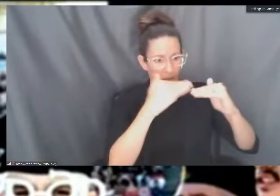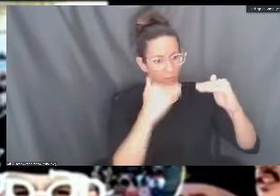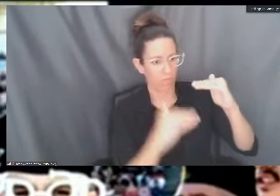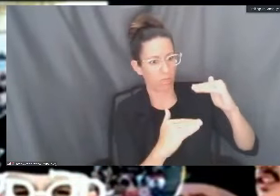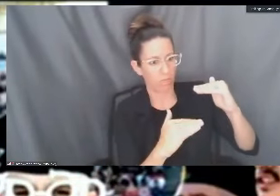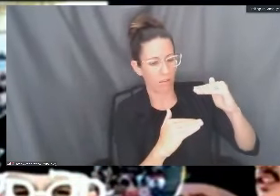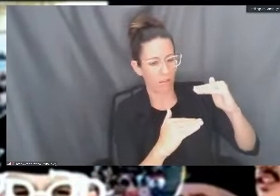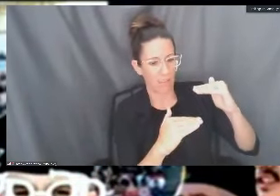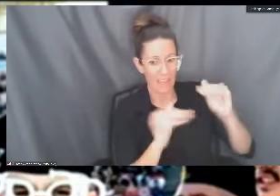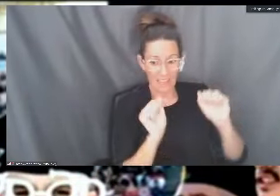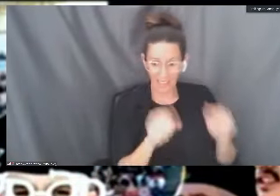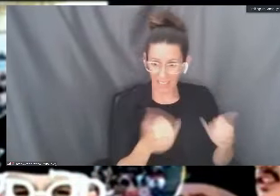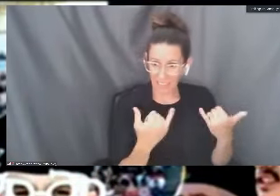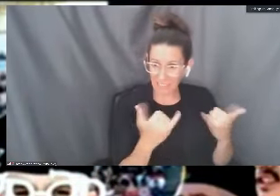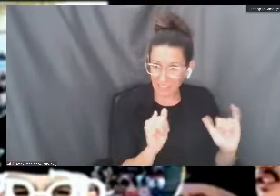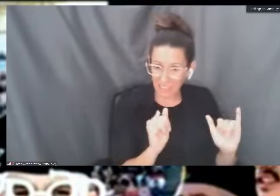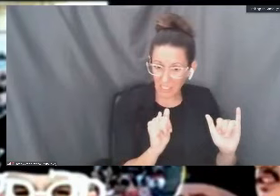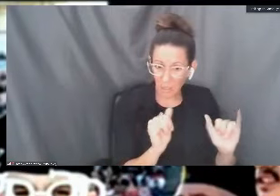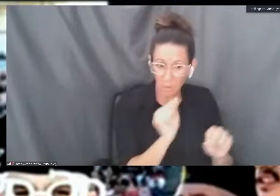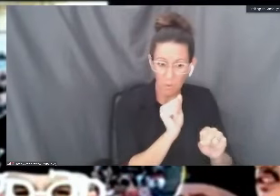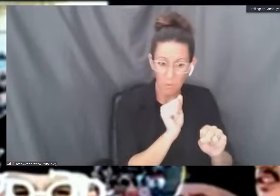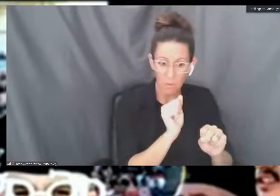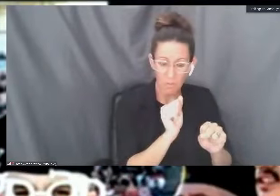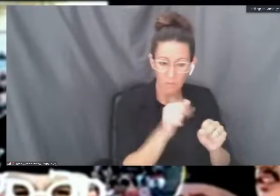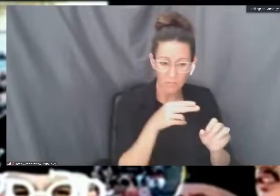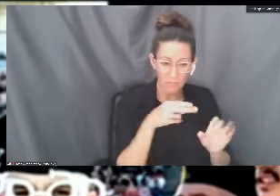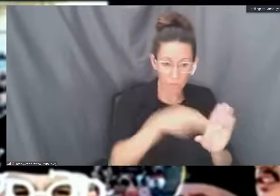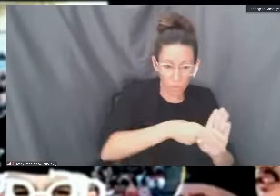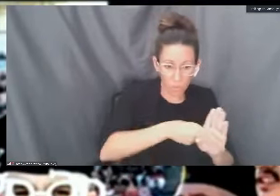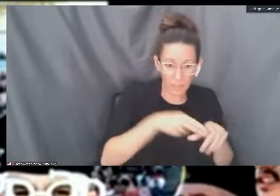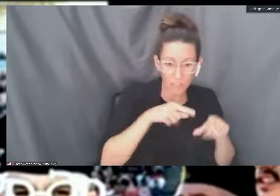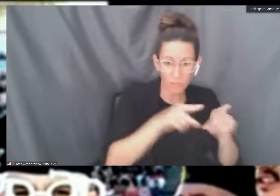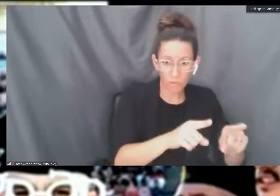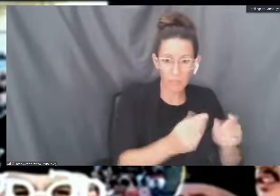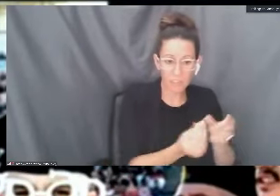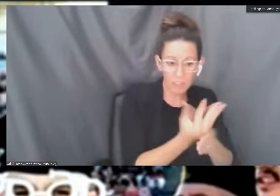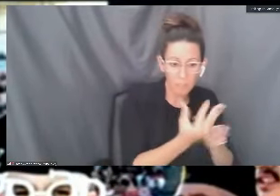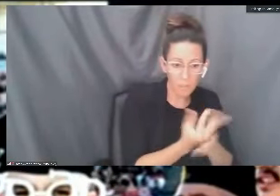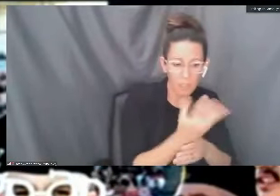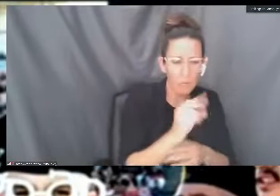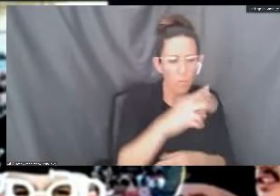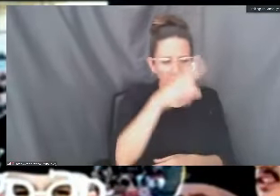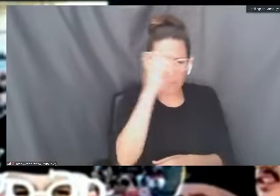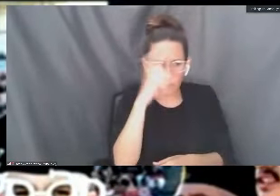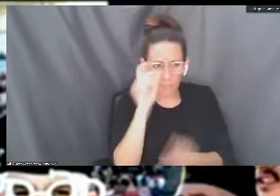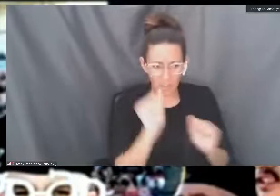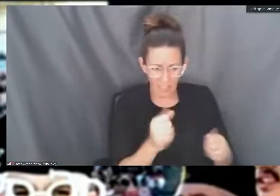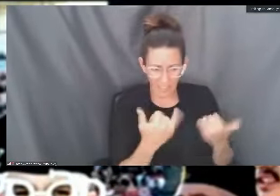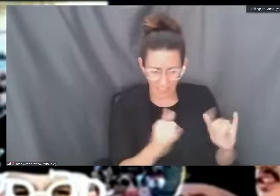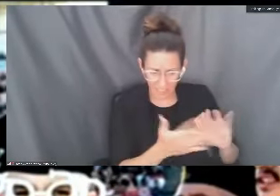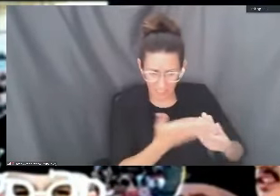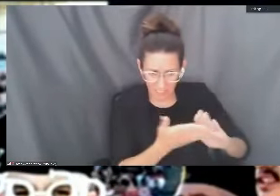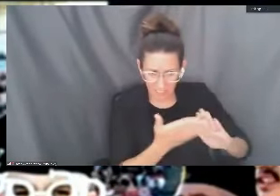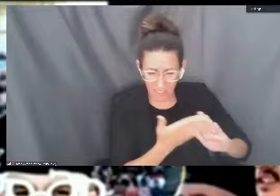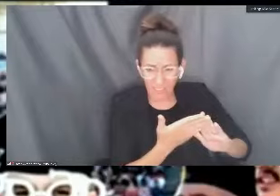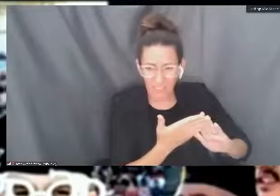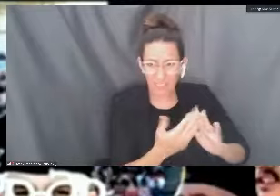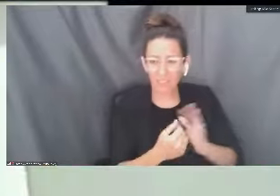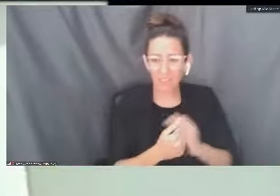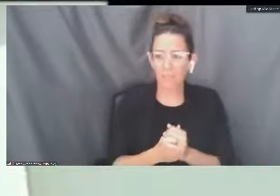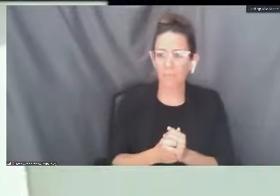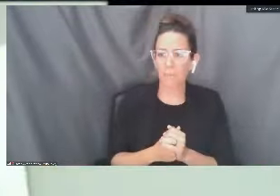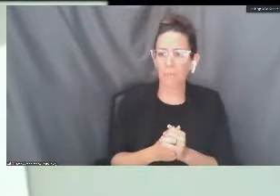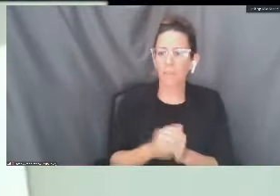be able to participate in the work study program during the spring and or summer semester? Thank you.